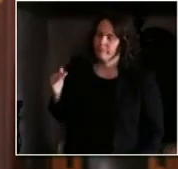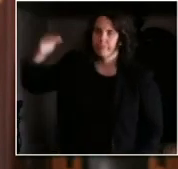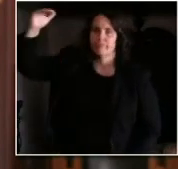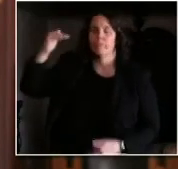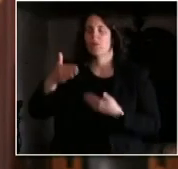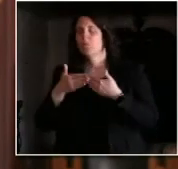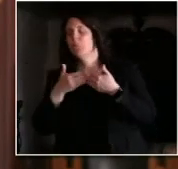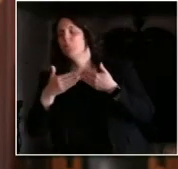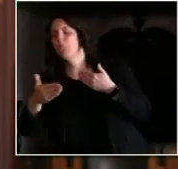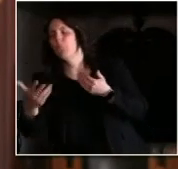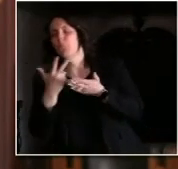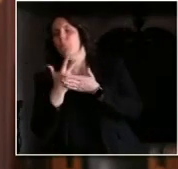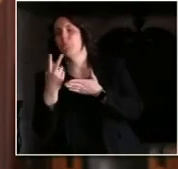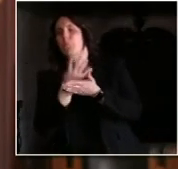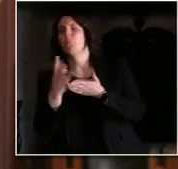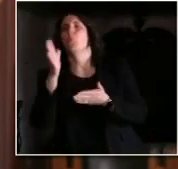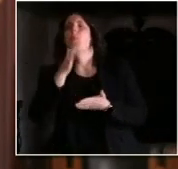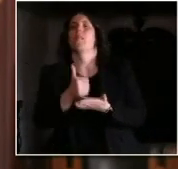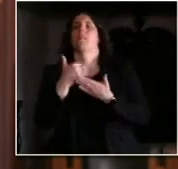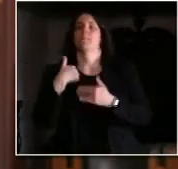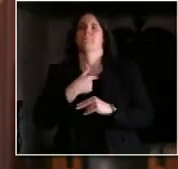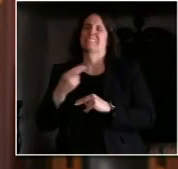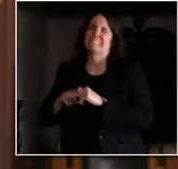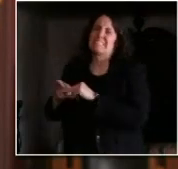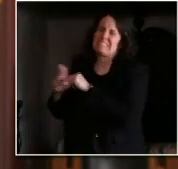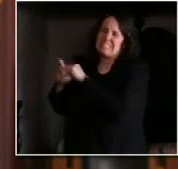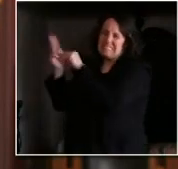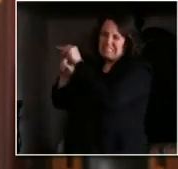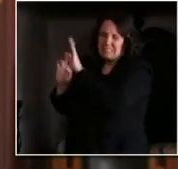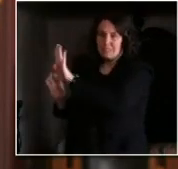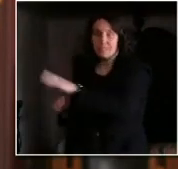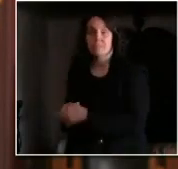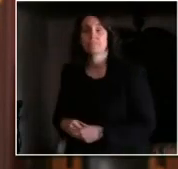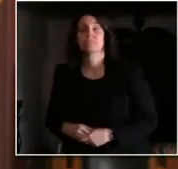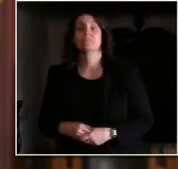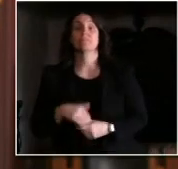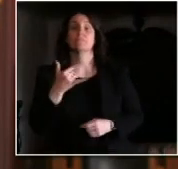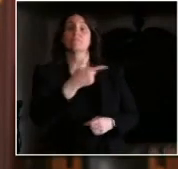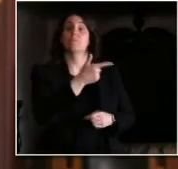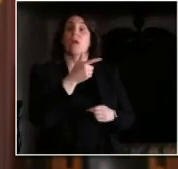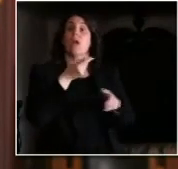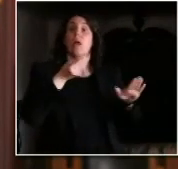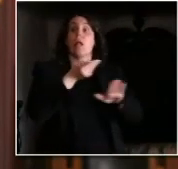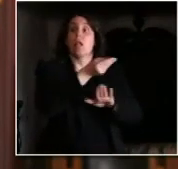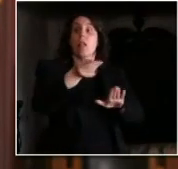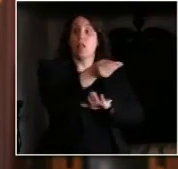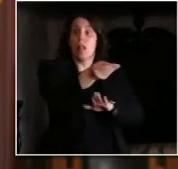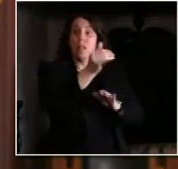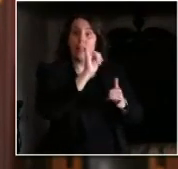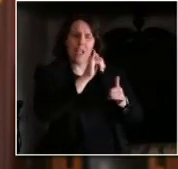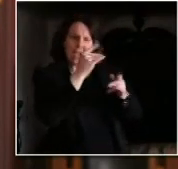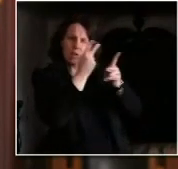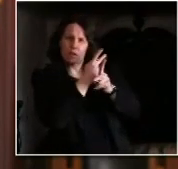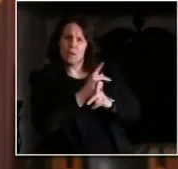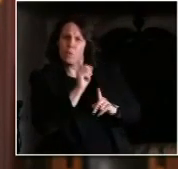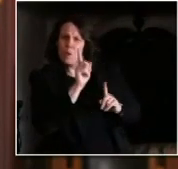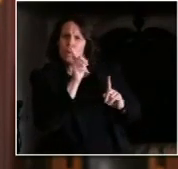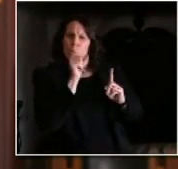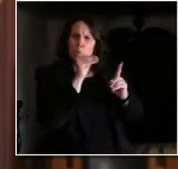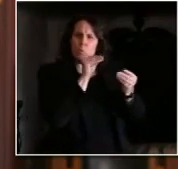as you know have been pushing additional assets into that system we have pushed about 130